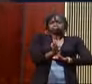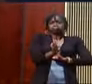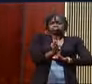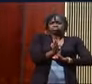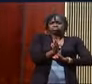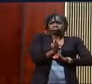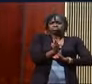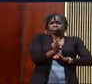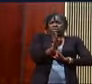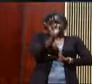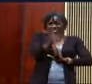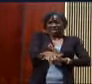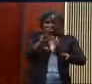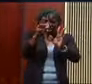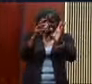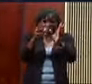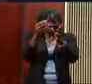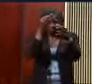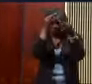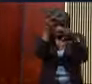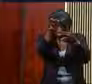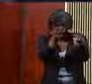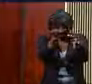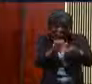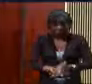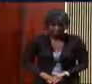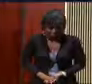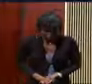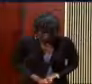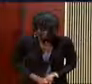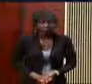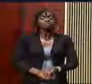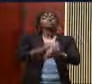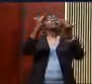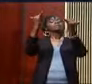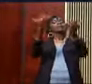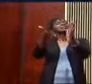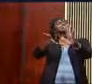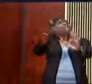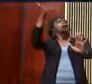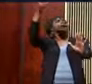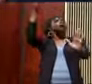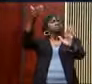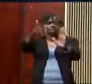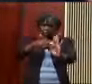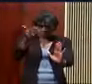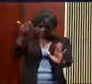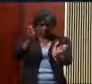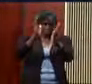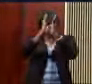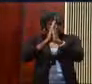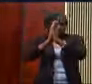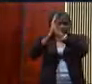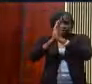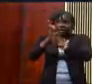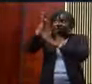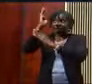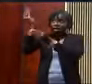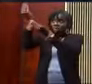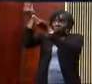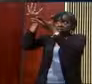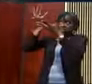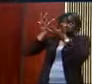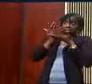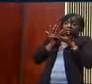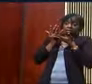what I'm trying to unpack today. Now, parenthetically, sometimes prayer will have God give you an answer to